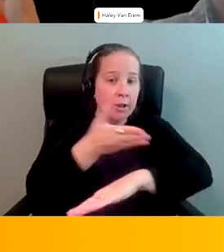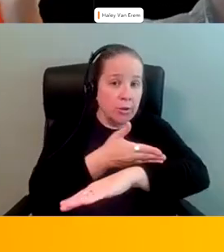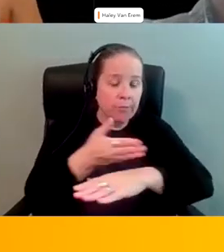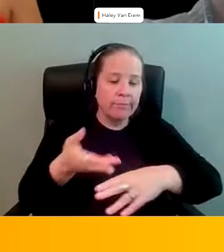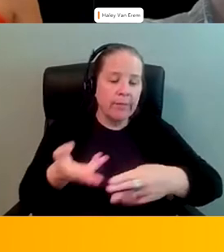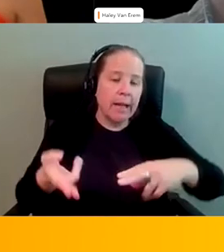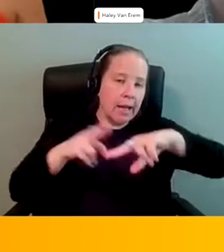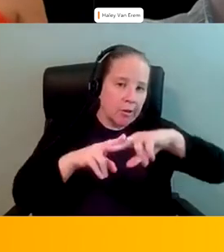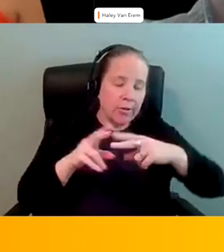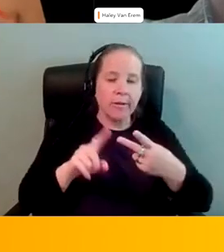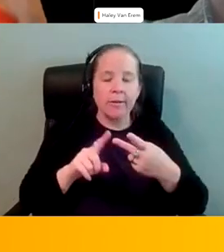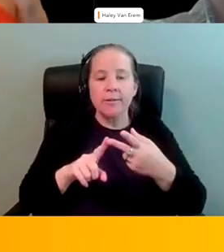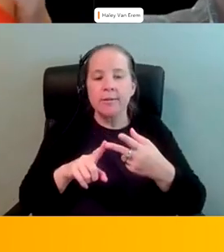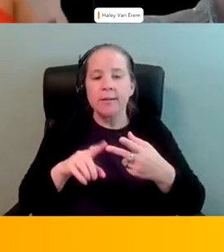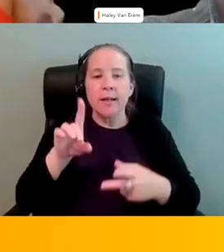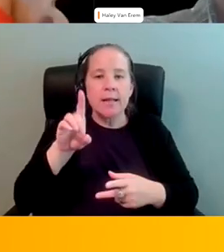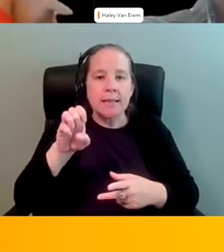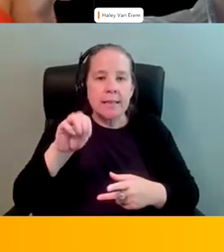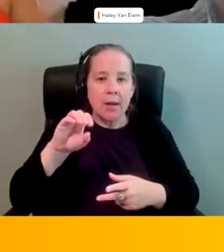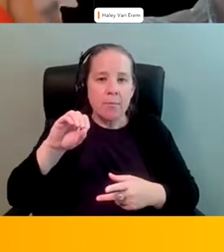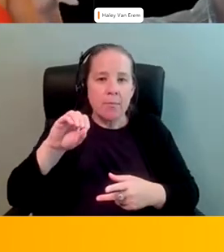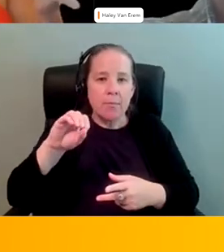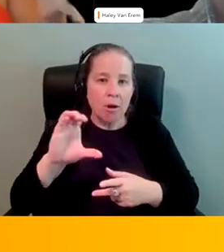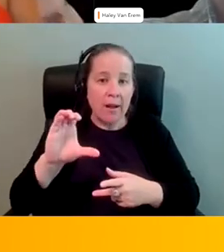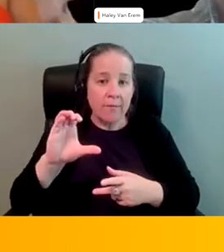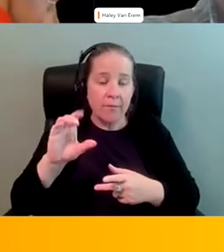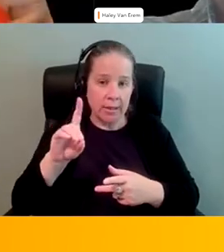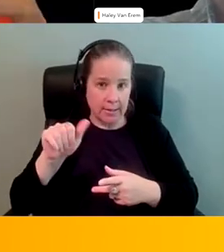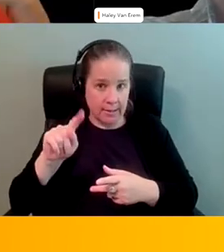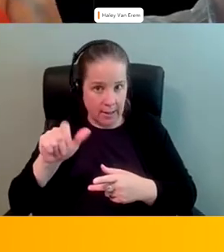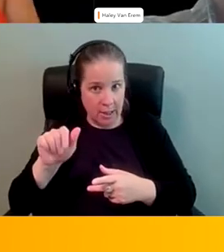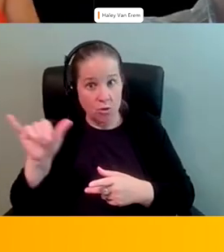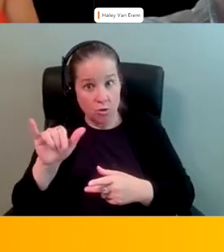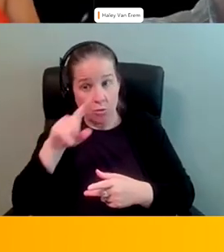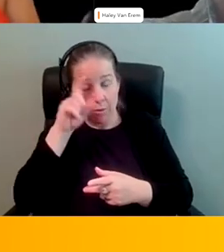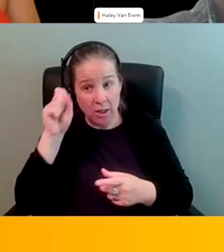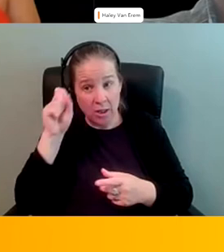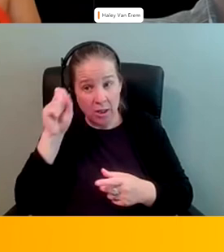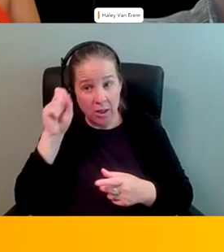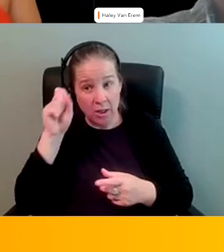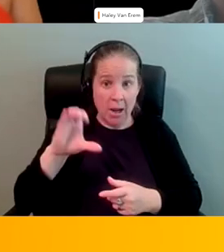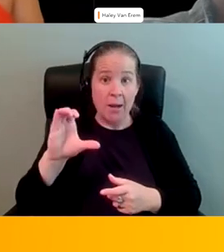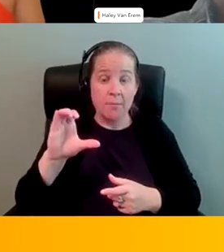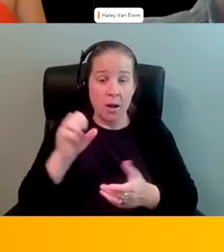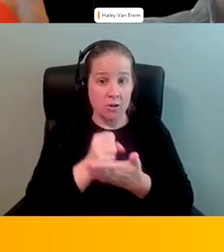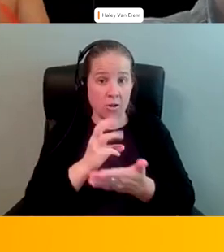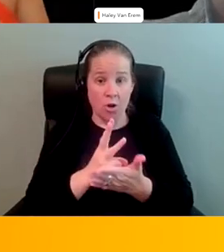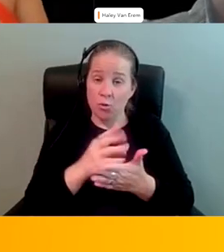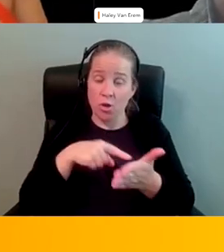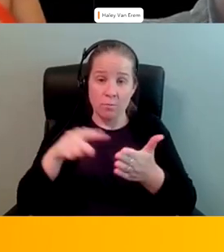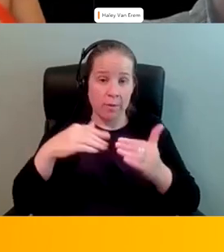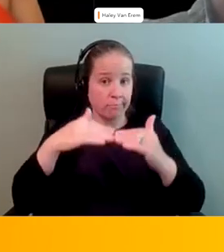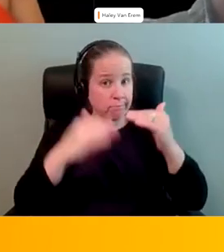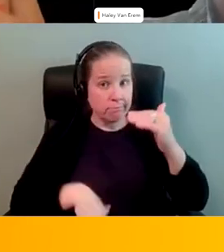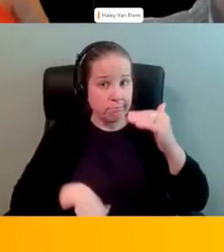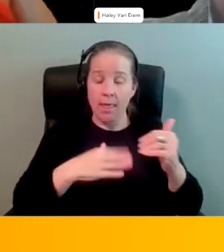we also did demographic data because as with everything else in society our bipoc social workers are not being paid as much as their